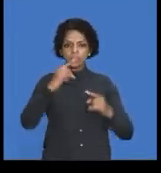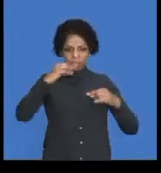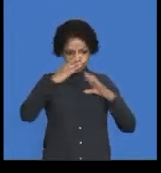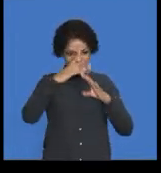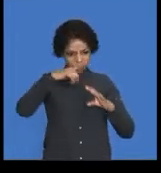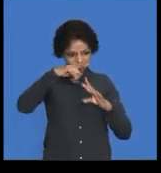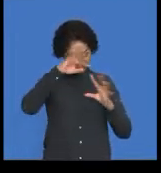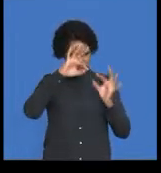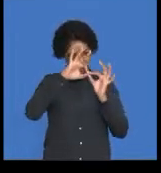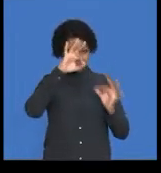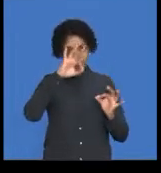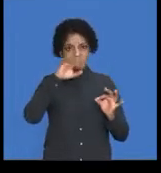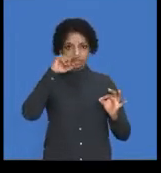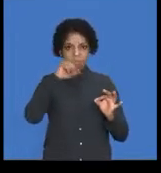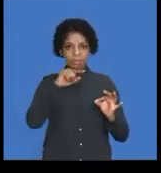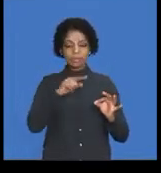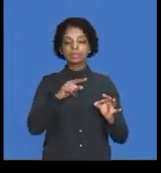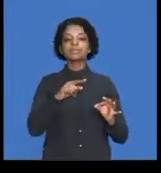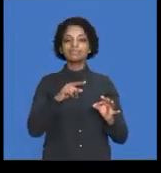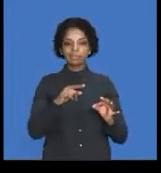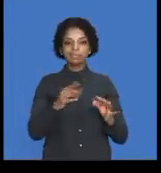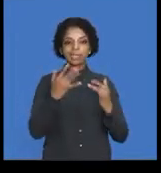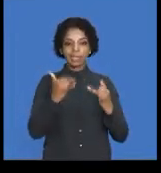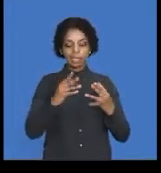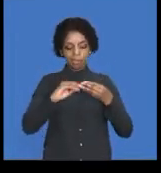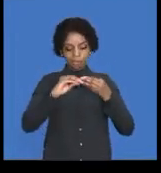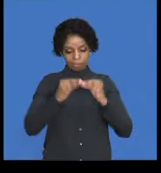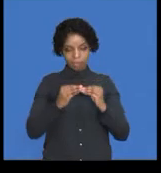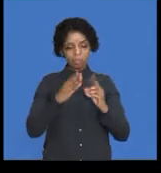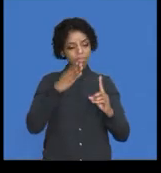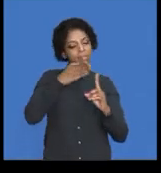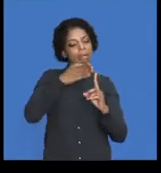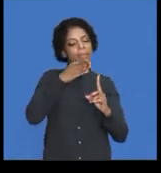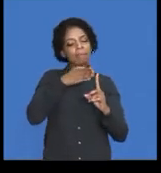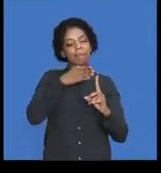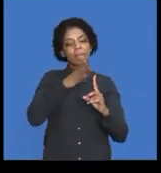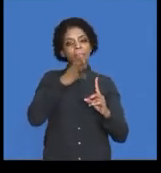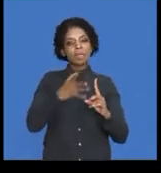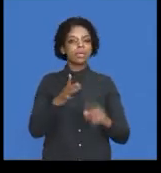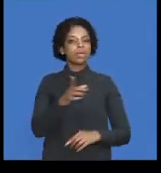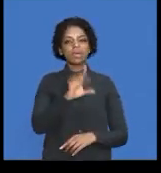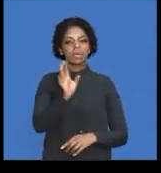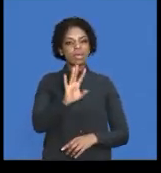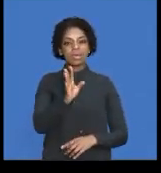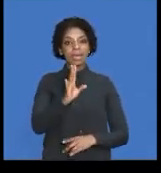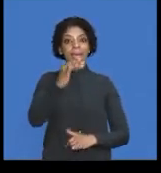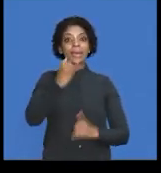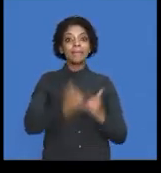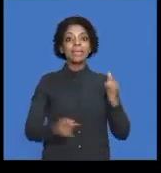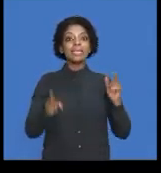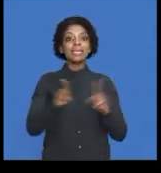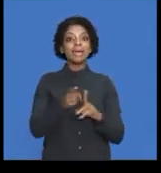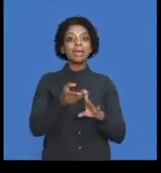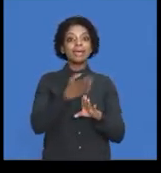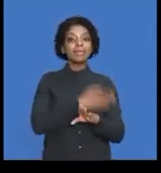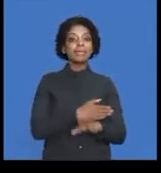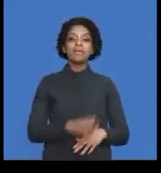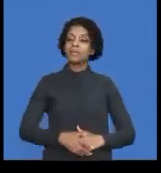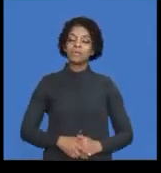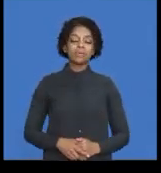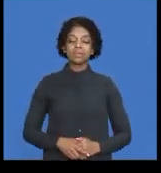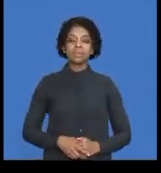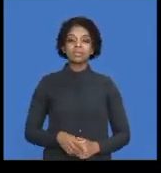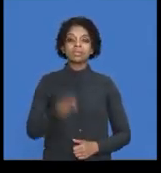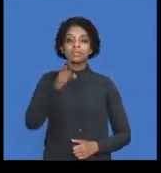item, we need to take corrective measures to ensure that we don't make the same mistake. So, that's the reason why we